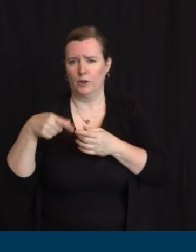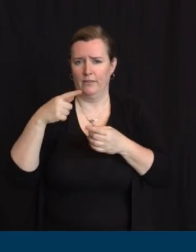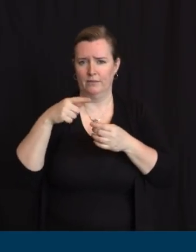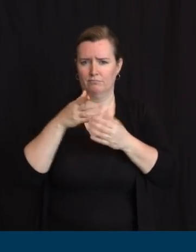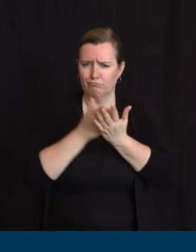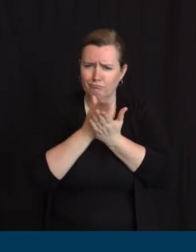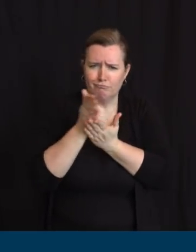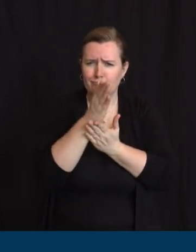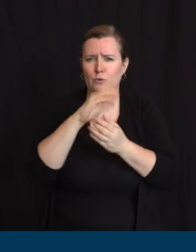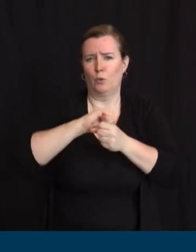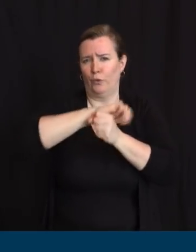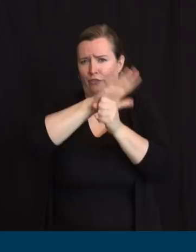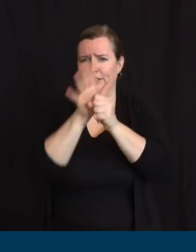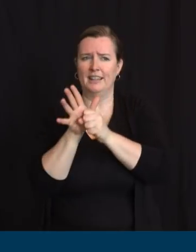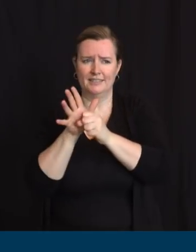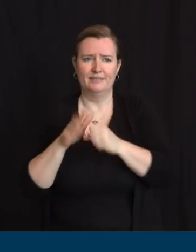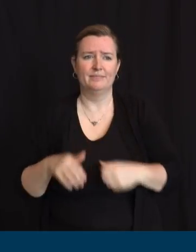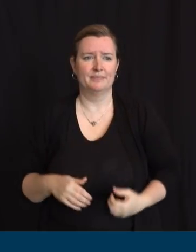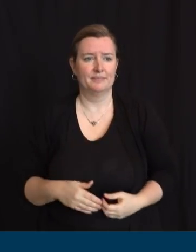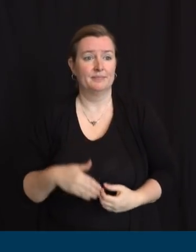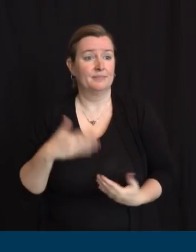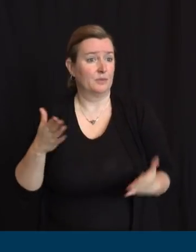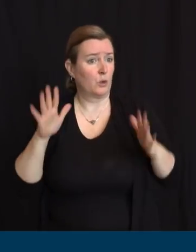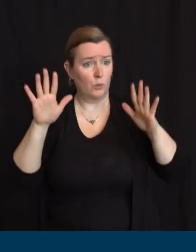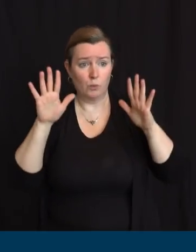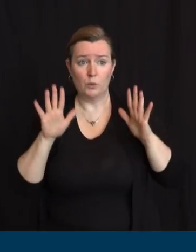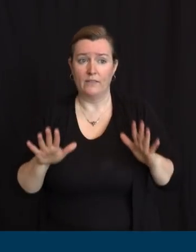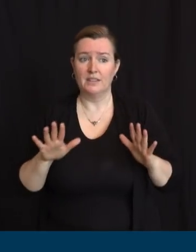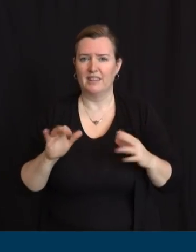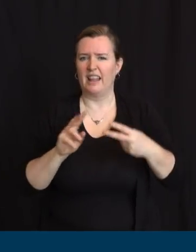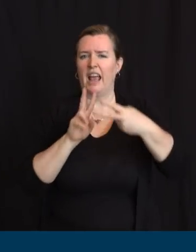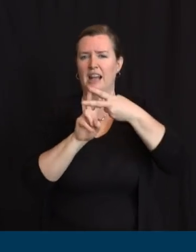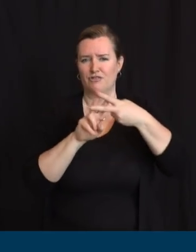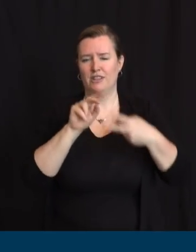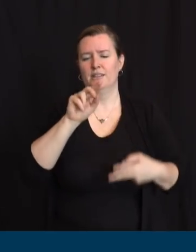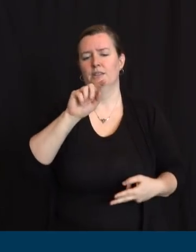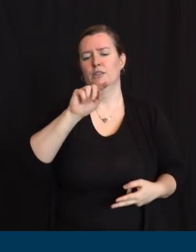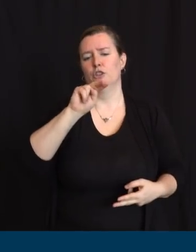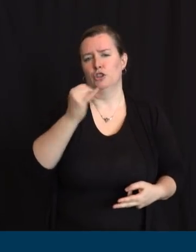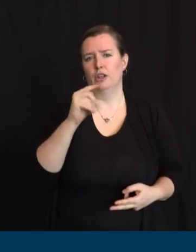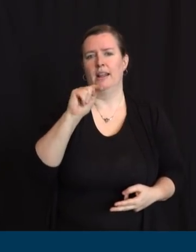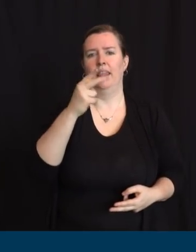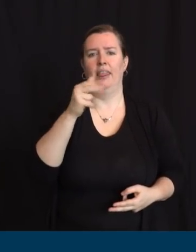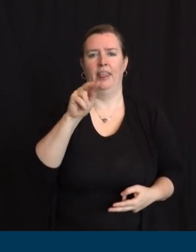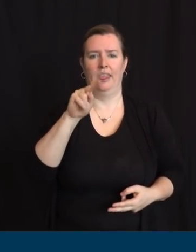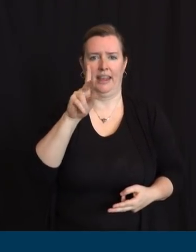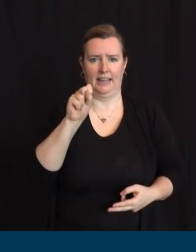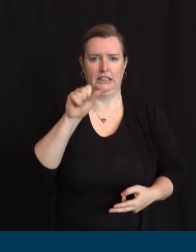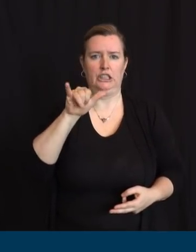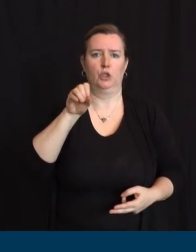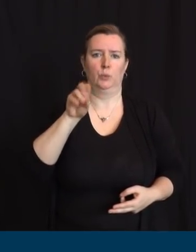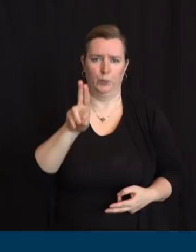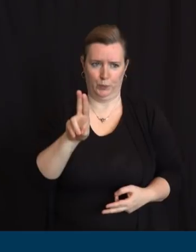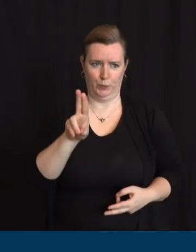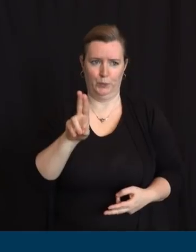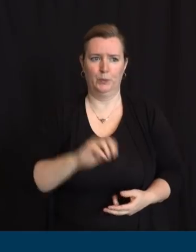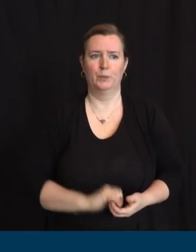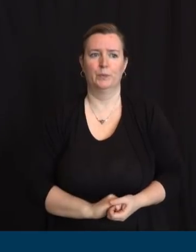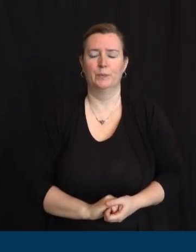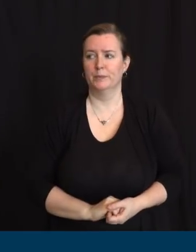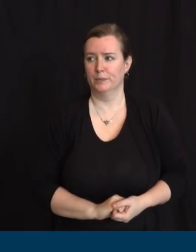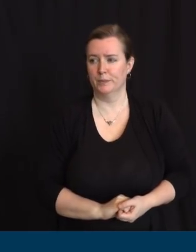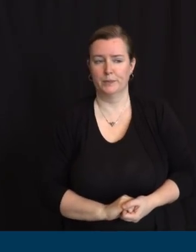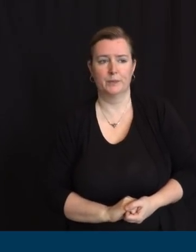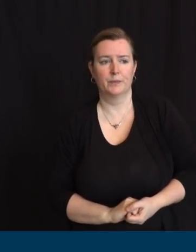telling them to us by using that hashtag NJthanksYou on social media. First up comes the